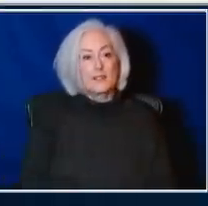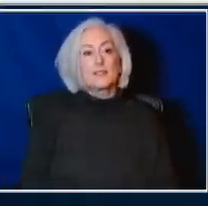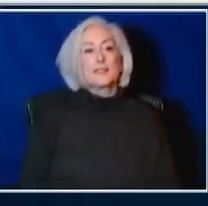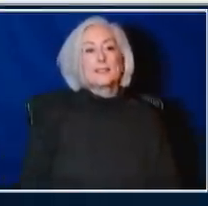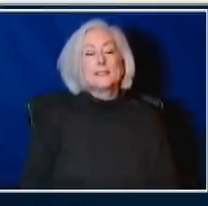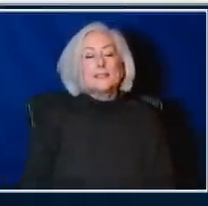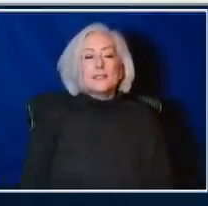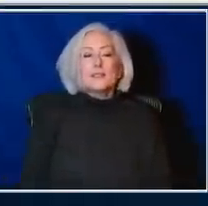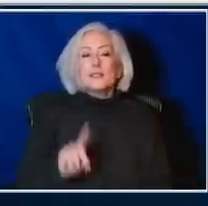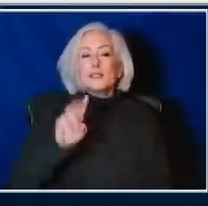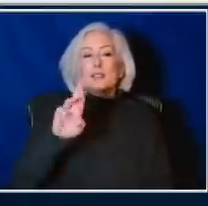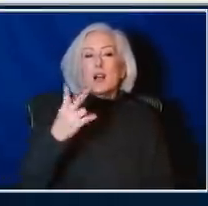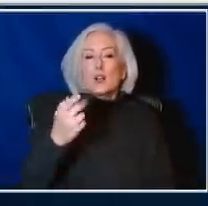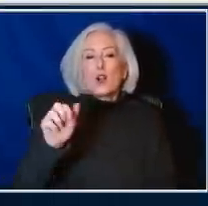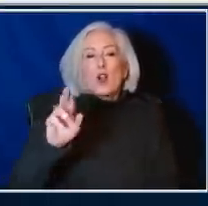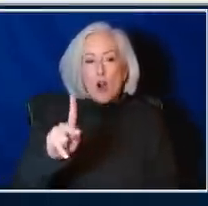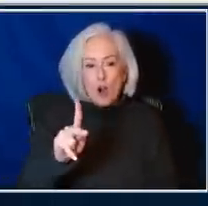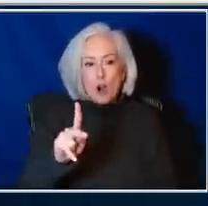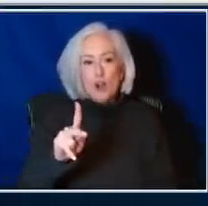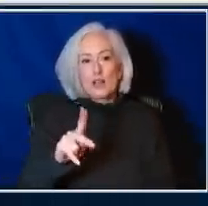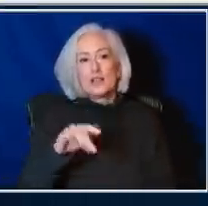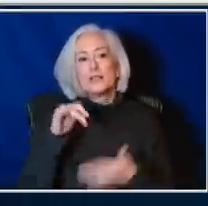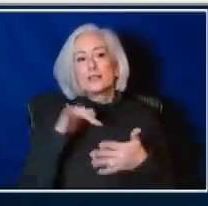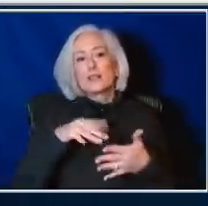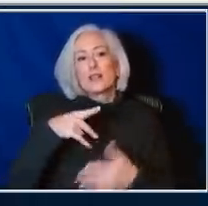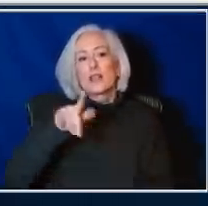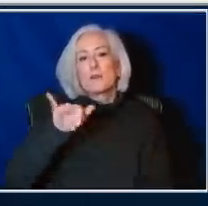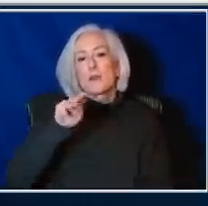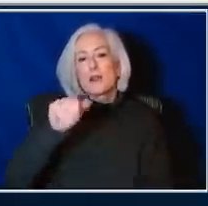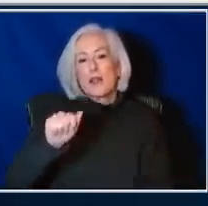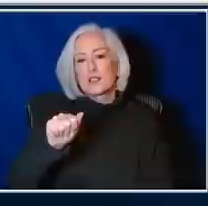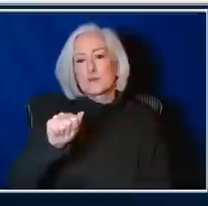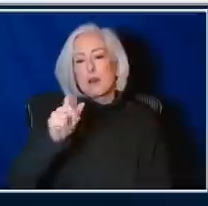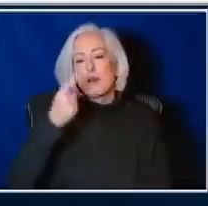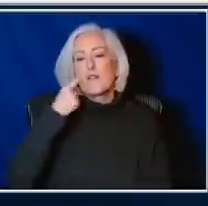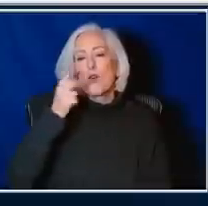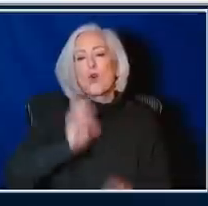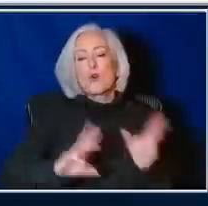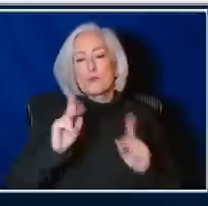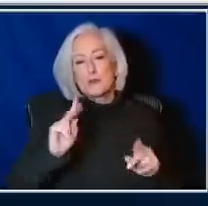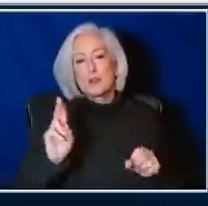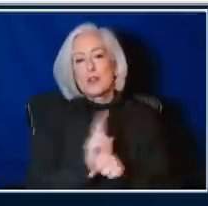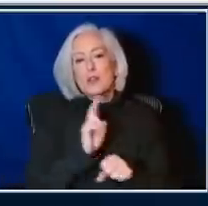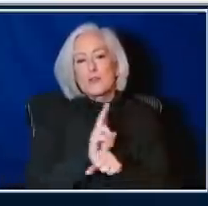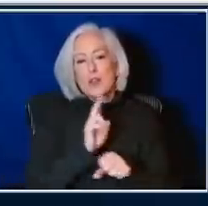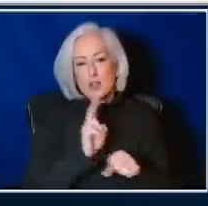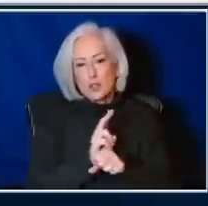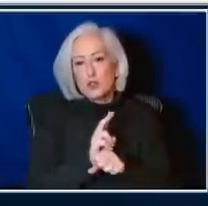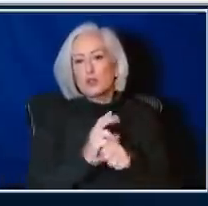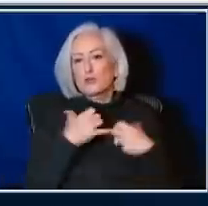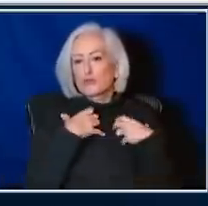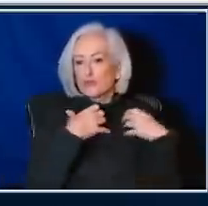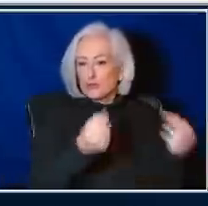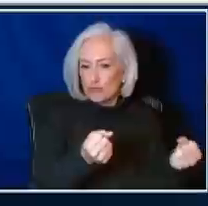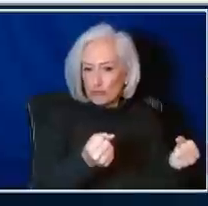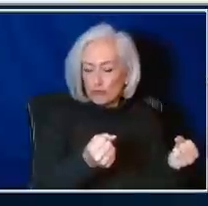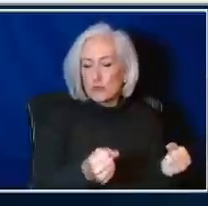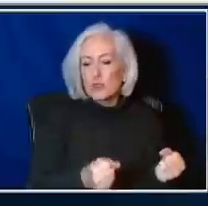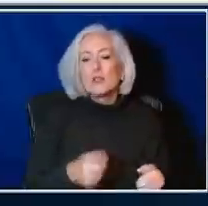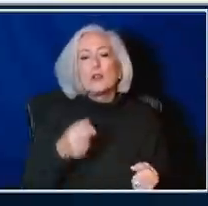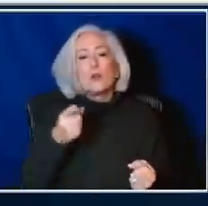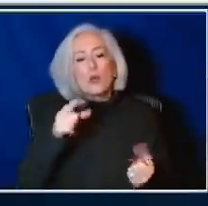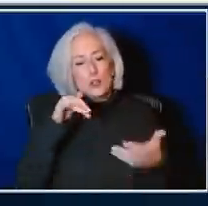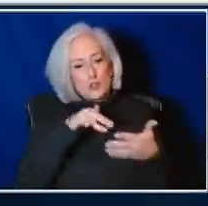Dr. Hockney's study found plasma from those who are vaccinated recovering from COVID could be used as passive immunotherapy against new Omicron variants.